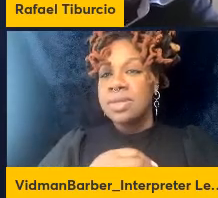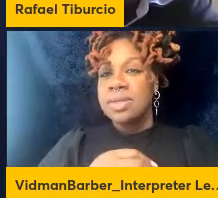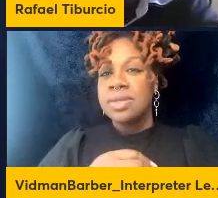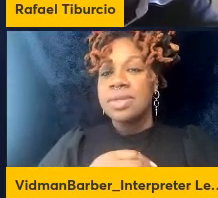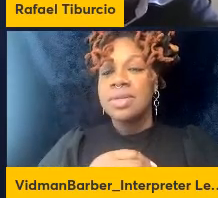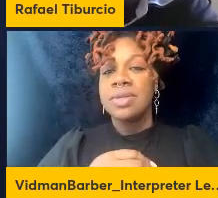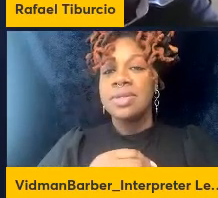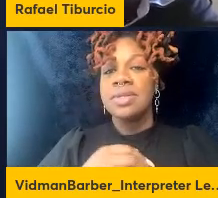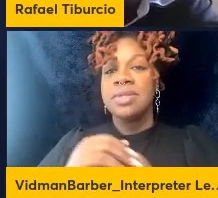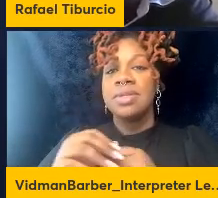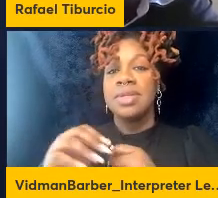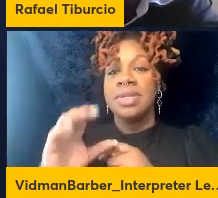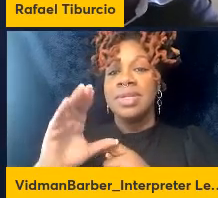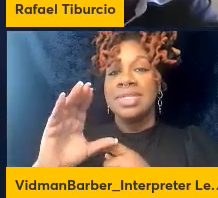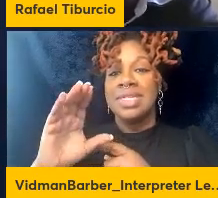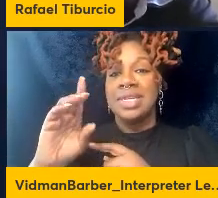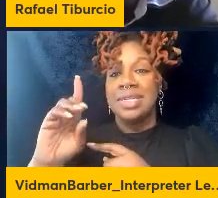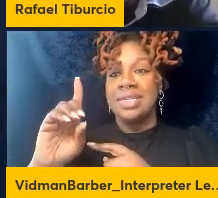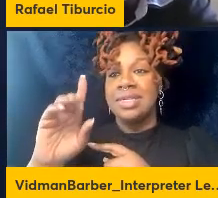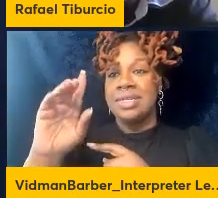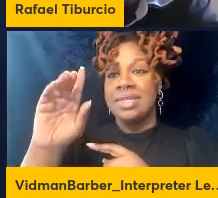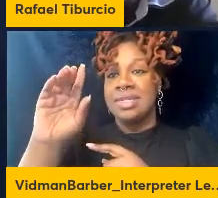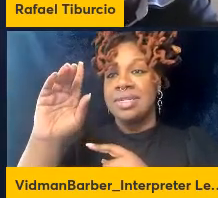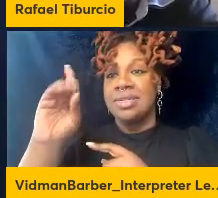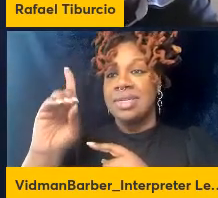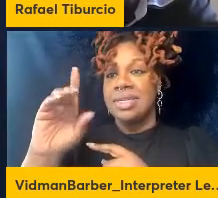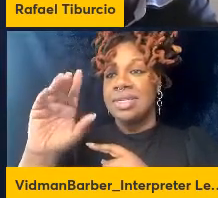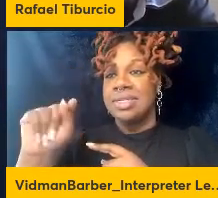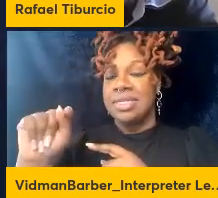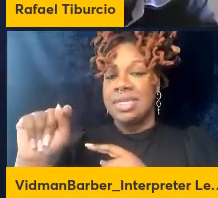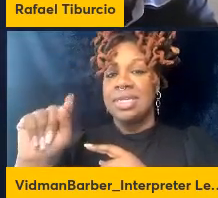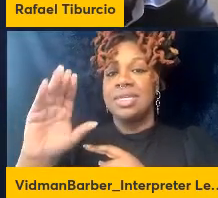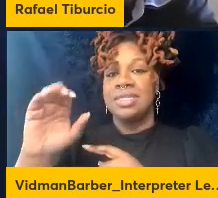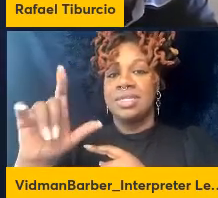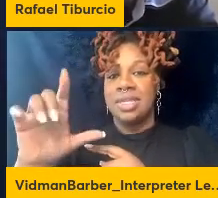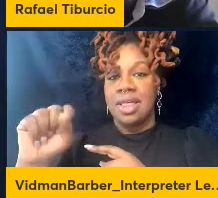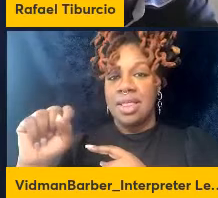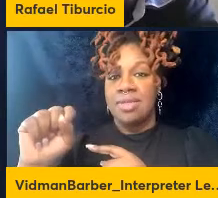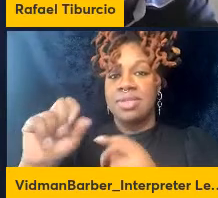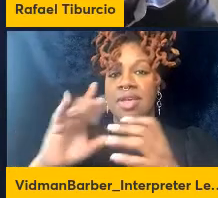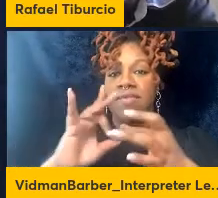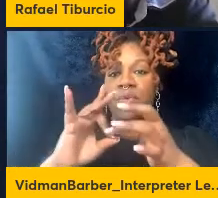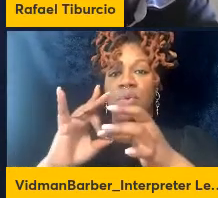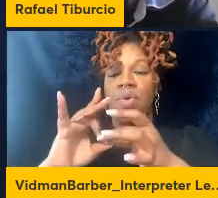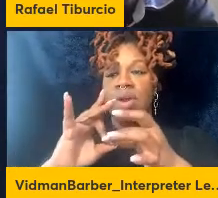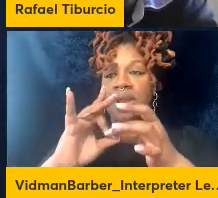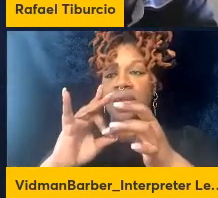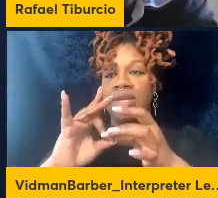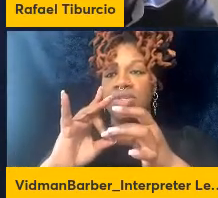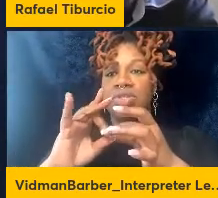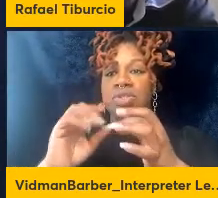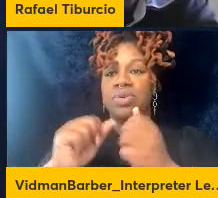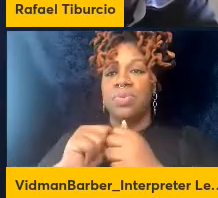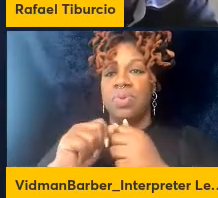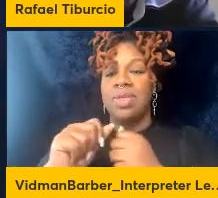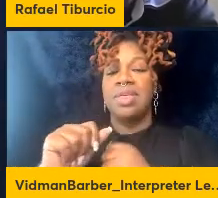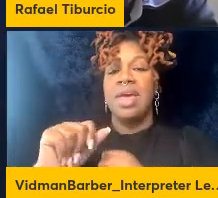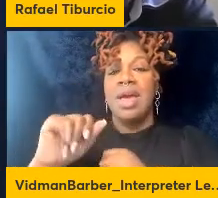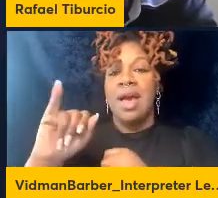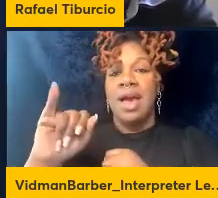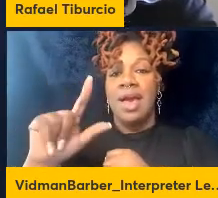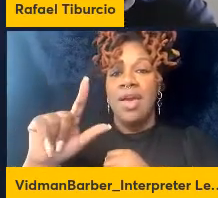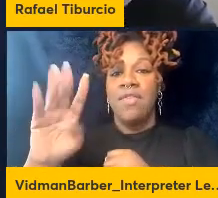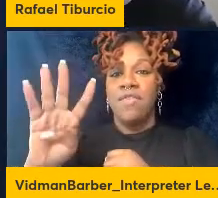CDT cells they exhibit correlations with several cytokines such as IL-4 IL-10